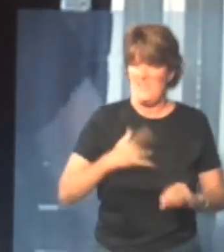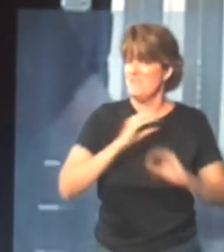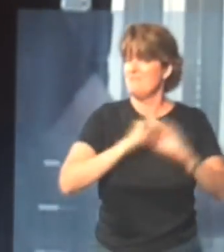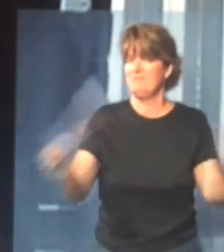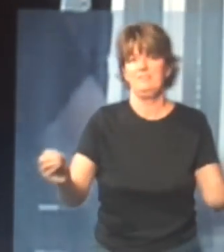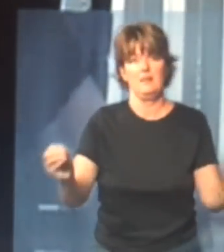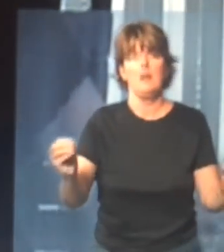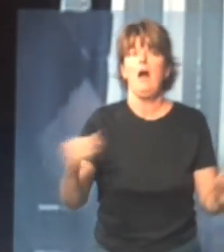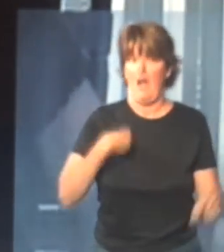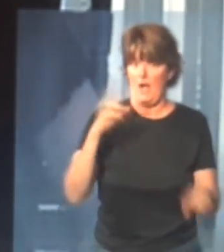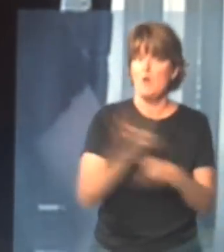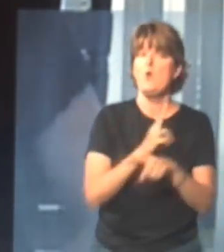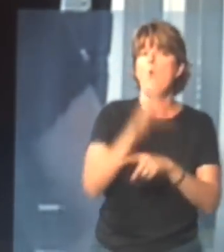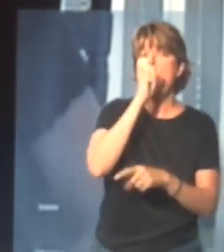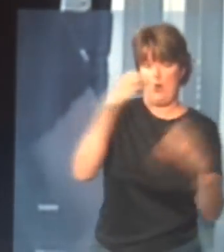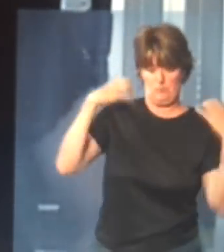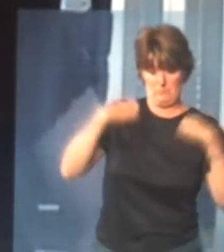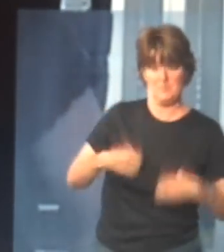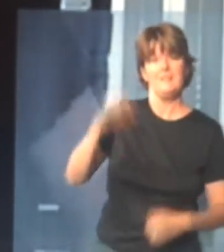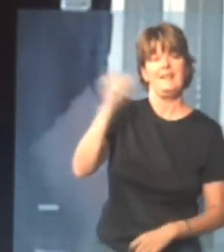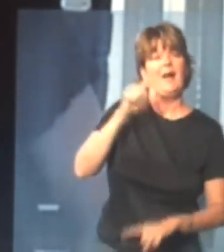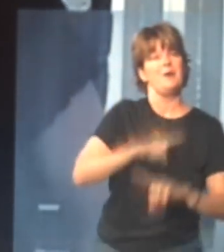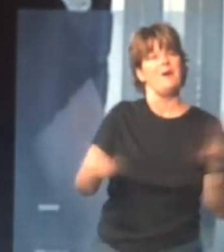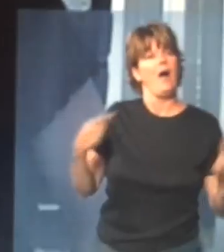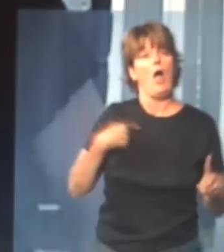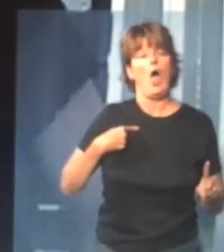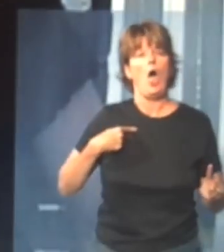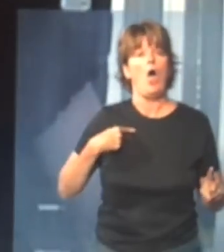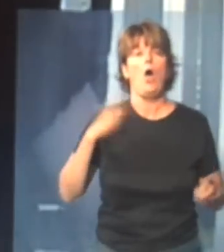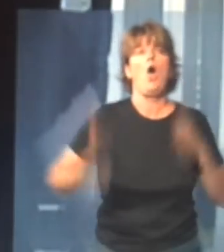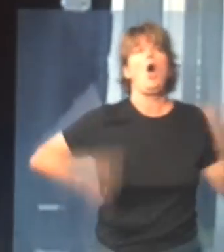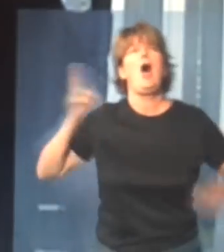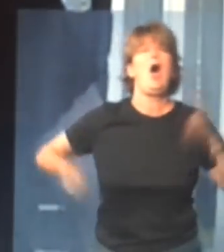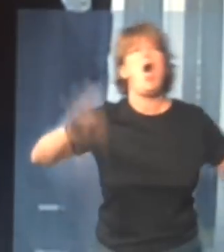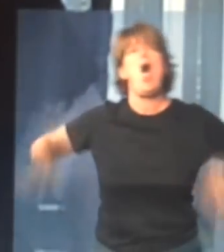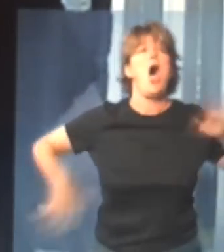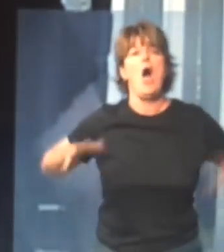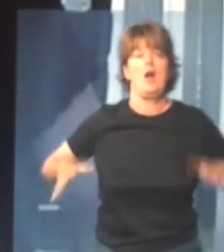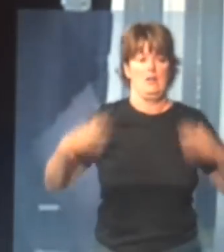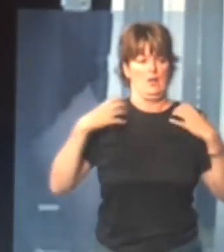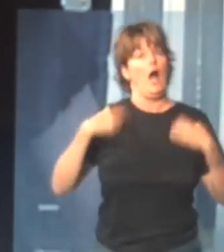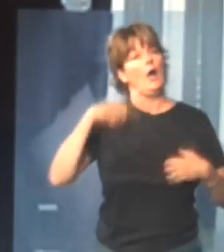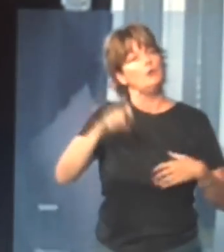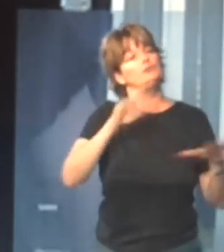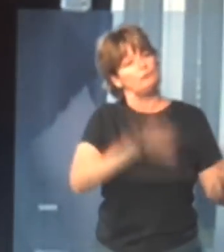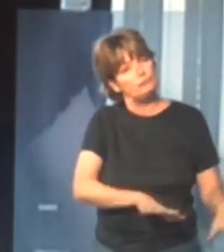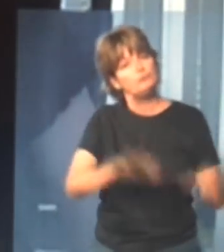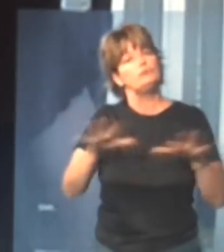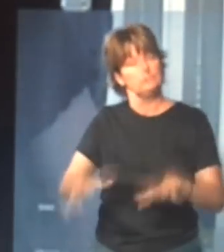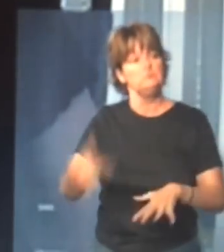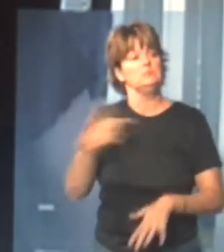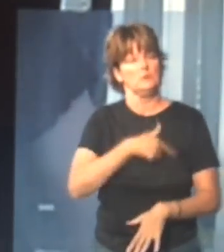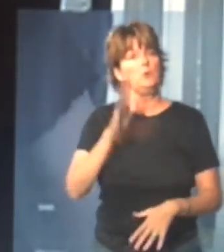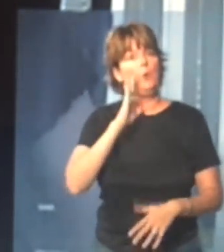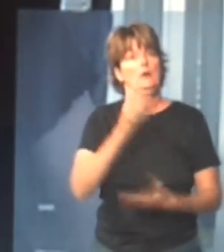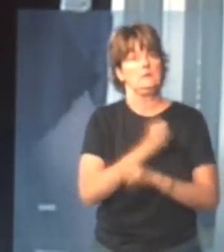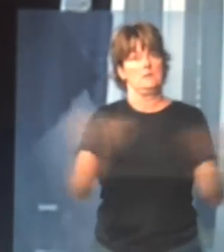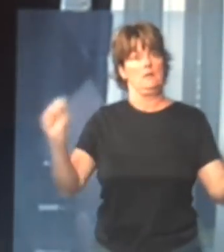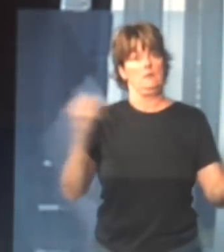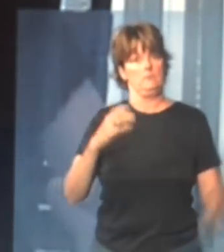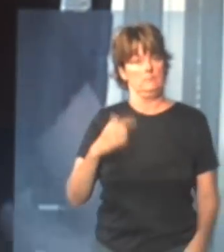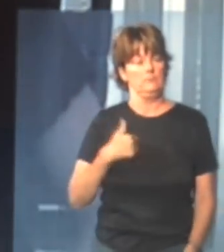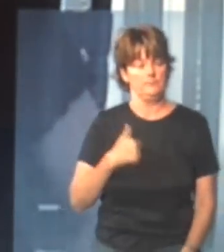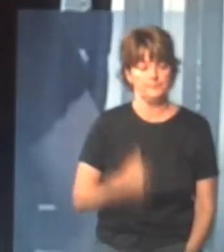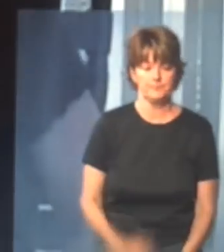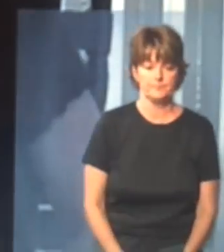meeting, and I had a life jacket on, but I guess because I panicked, I didn't let the life jacket do what it needed to do, and so my